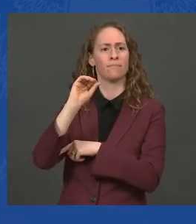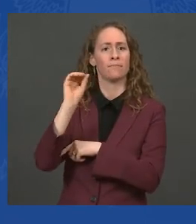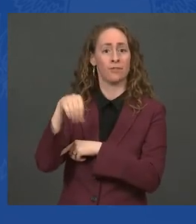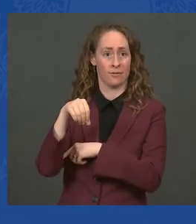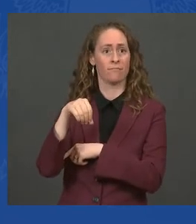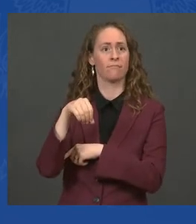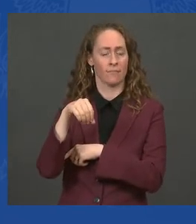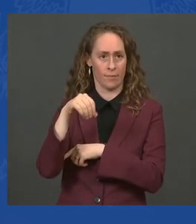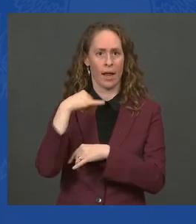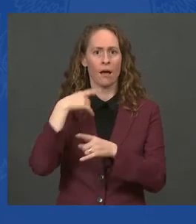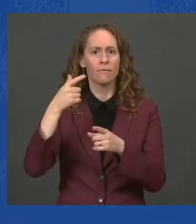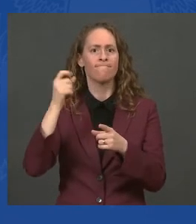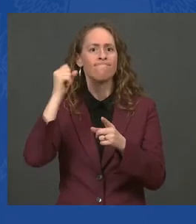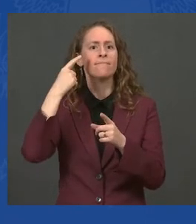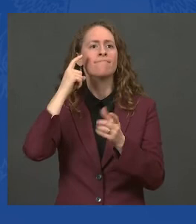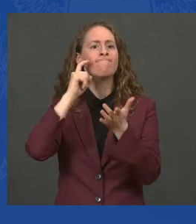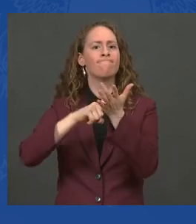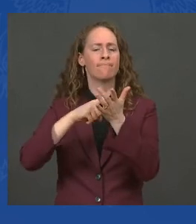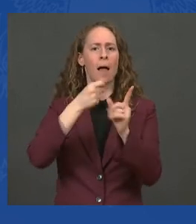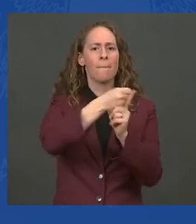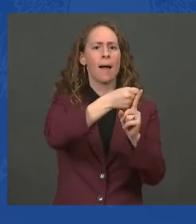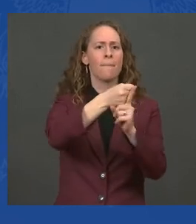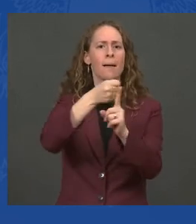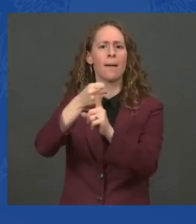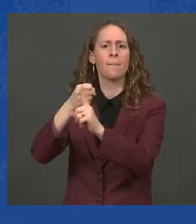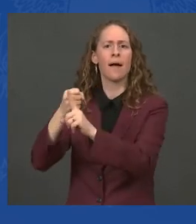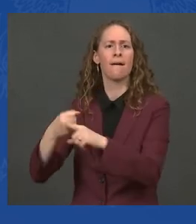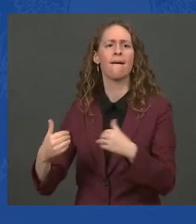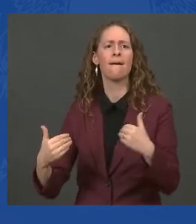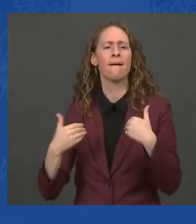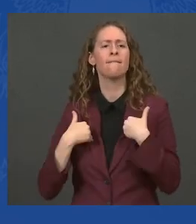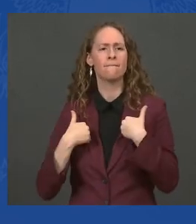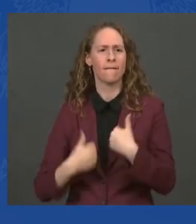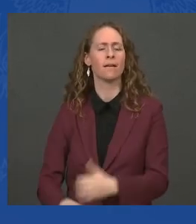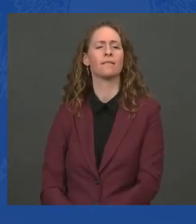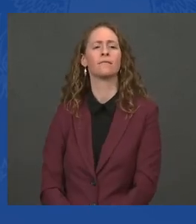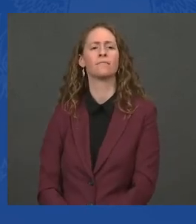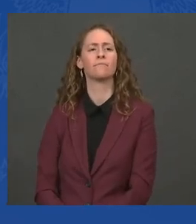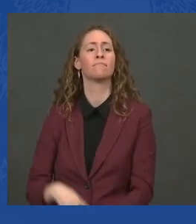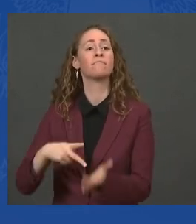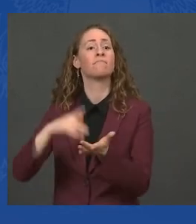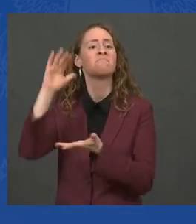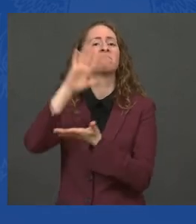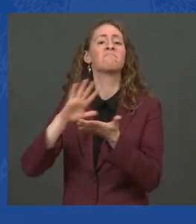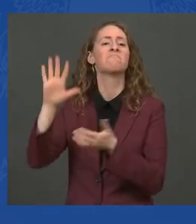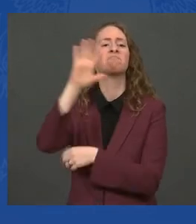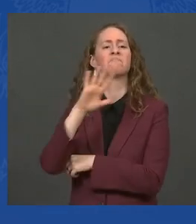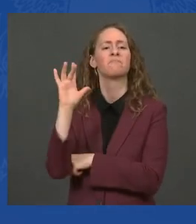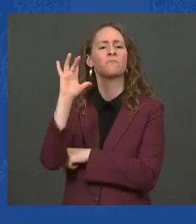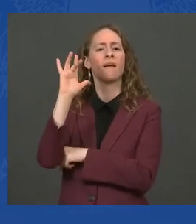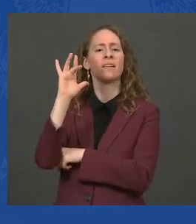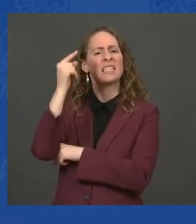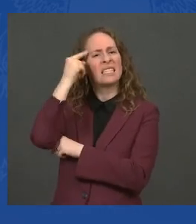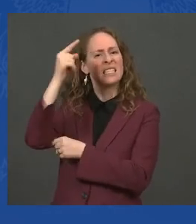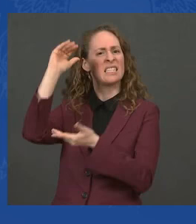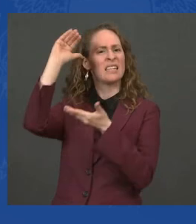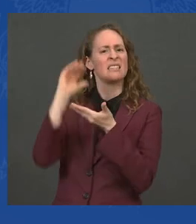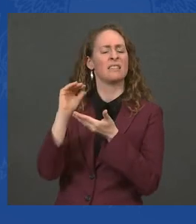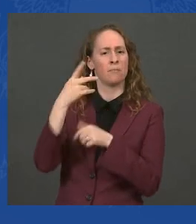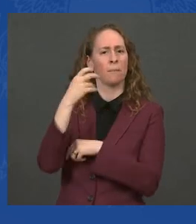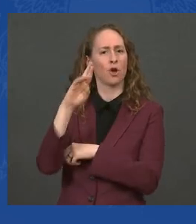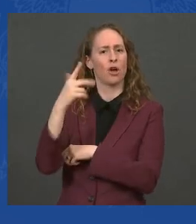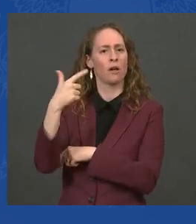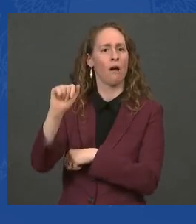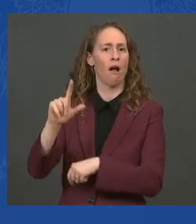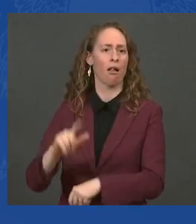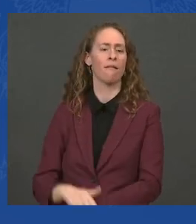cents per gallon. These savings are beginning to reach Americans and should pick up in the weeks ahead. And